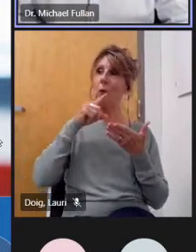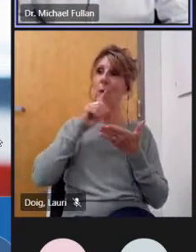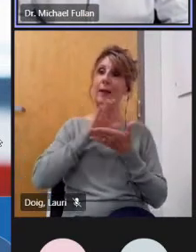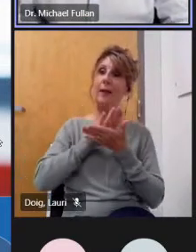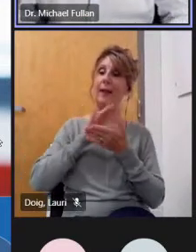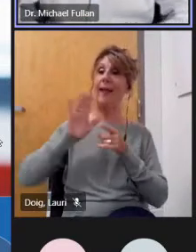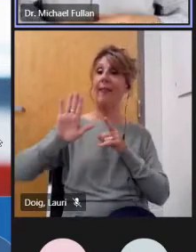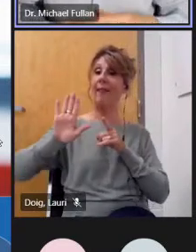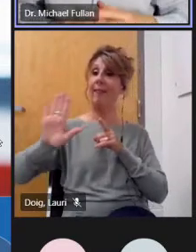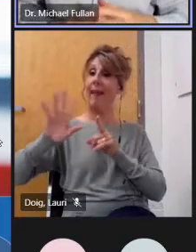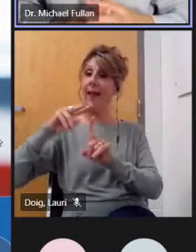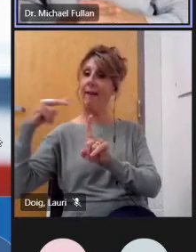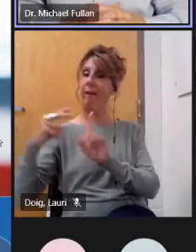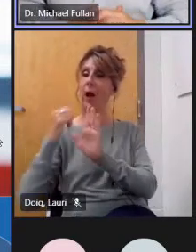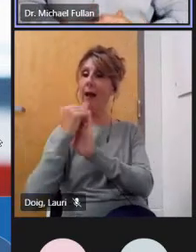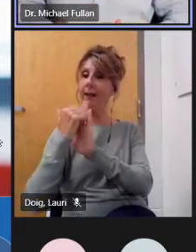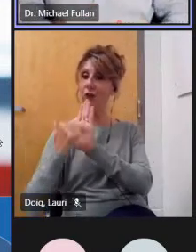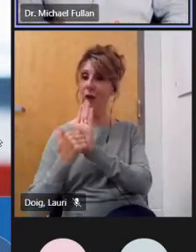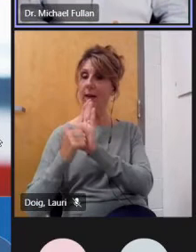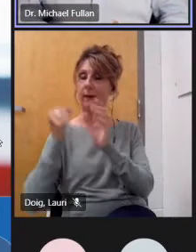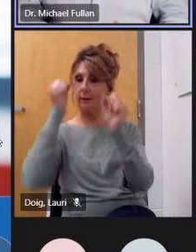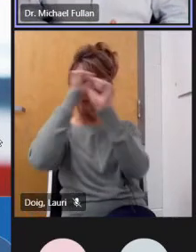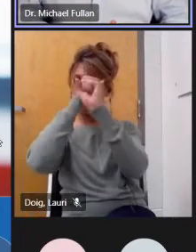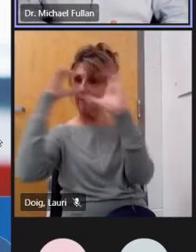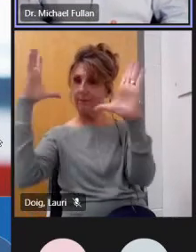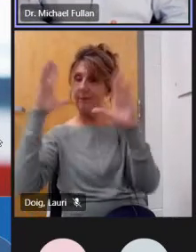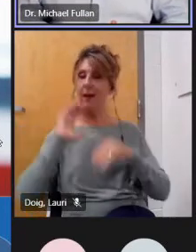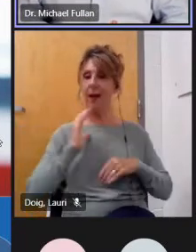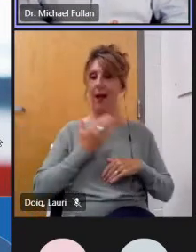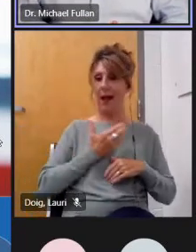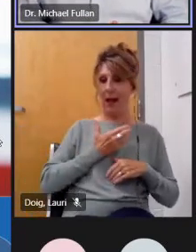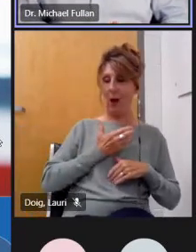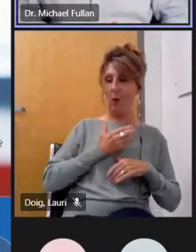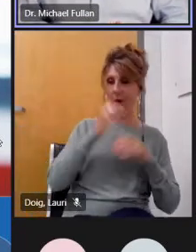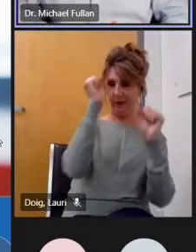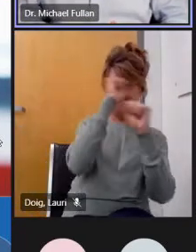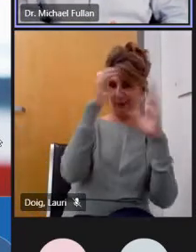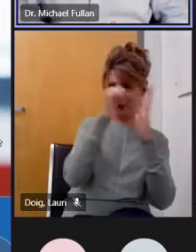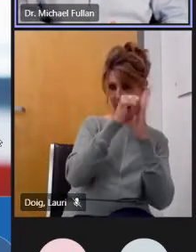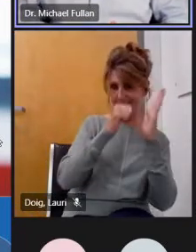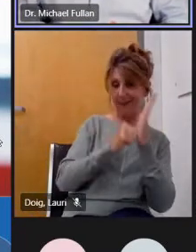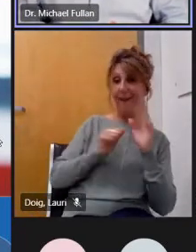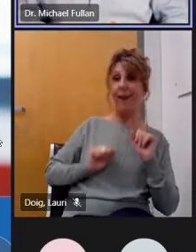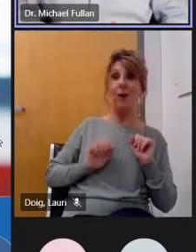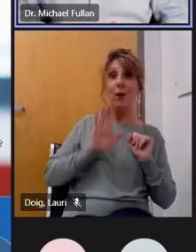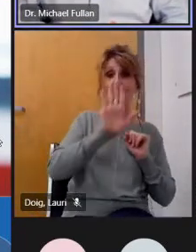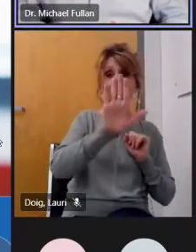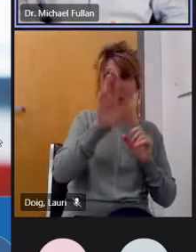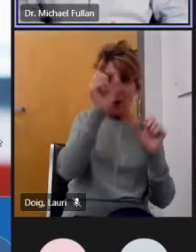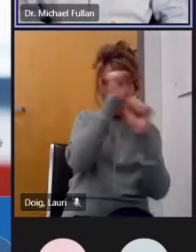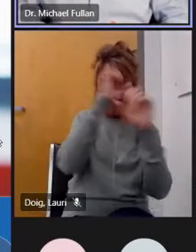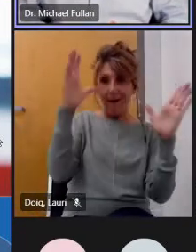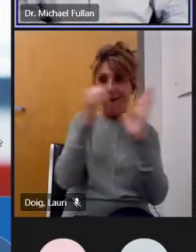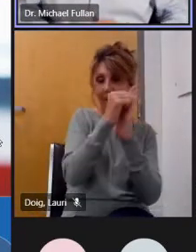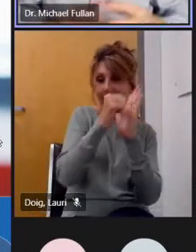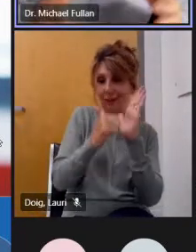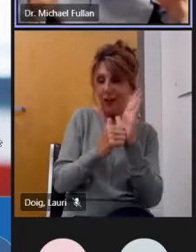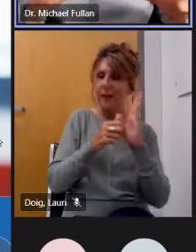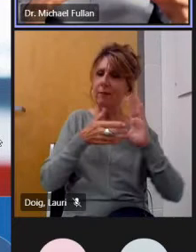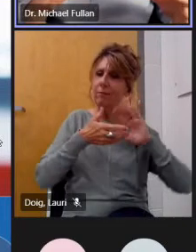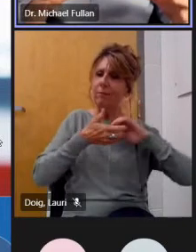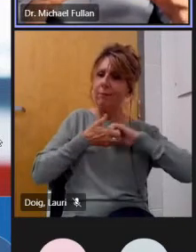and to put it in perspective in two ways first uh who we are in the second our modus operandi